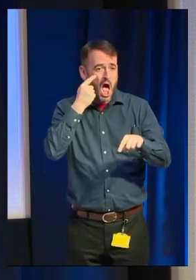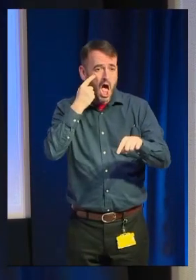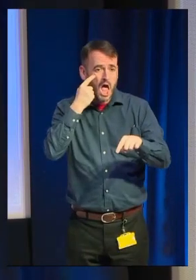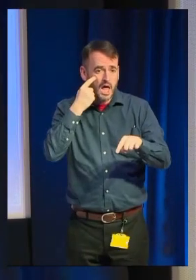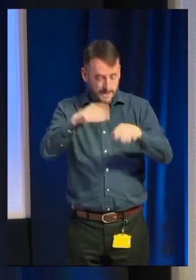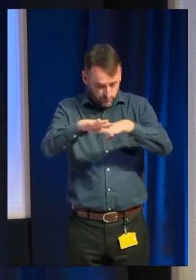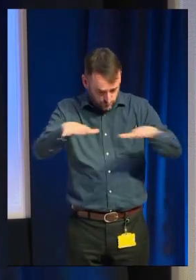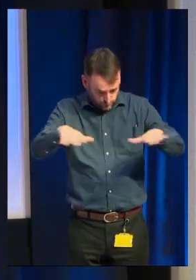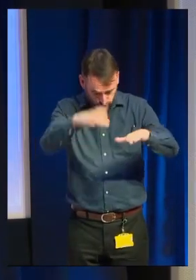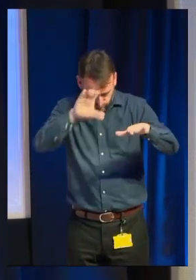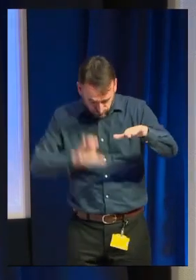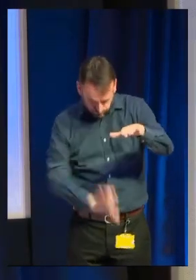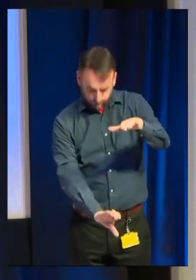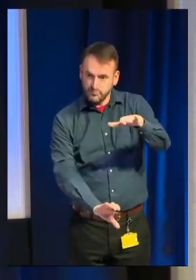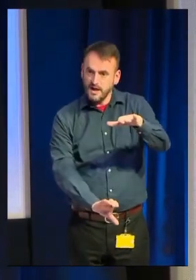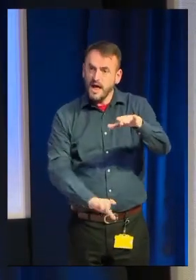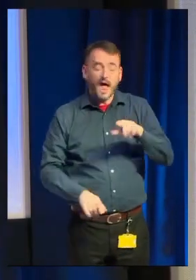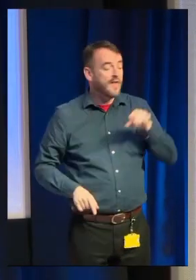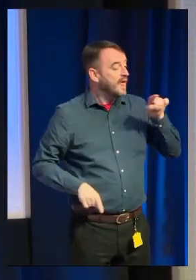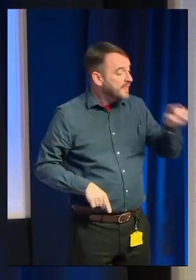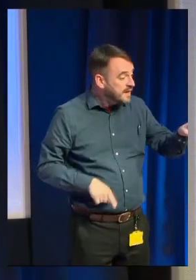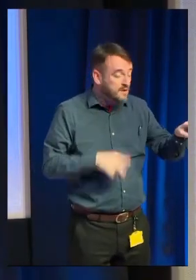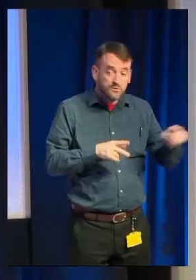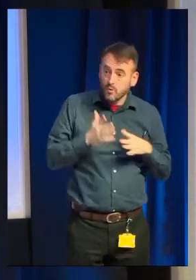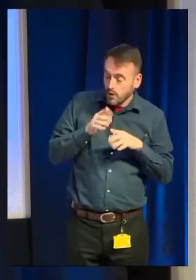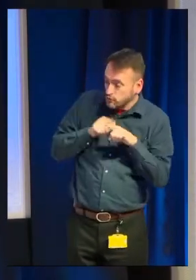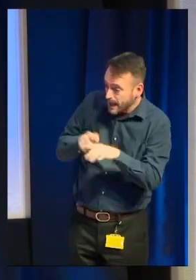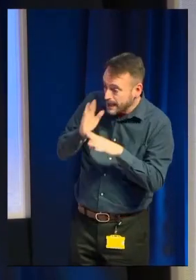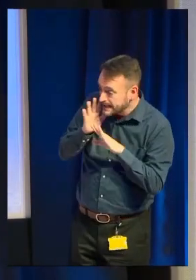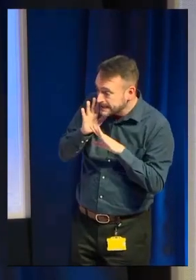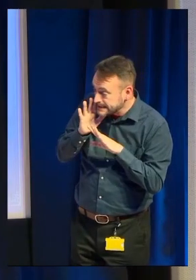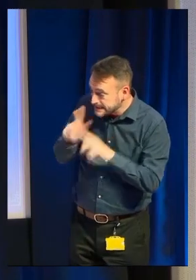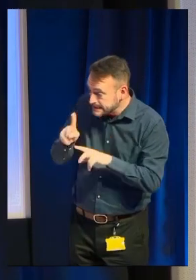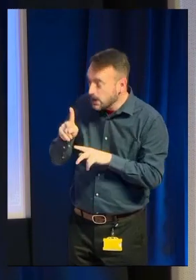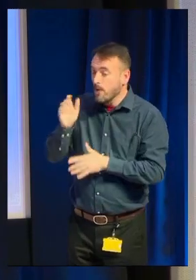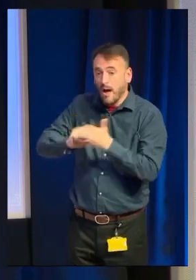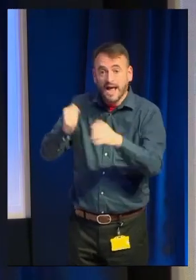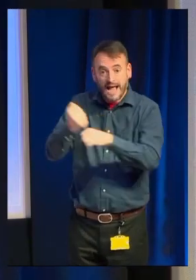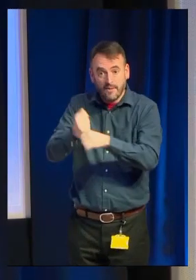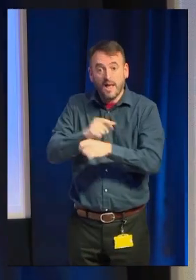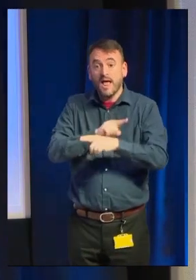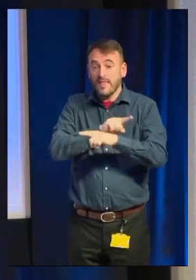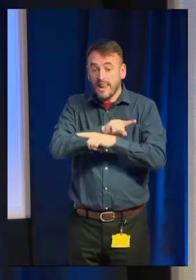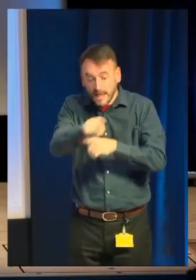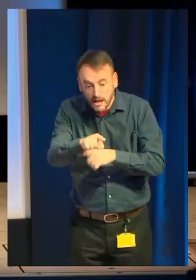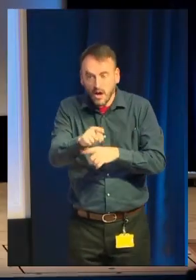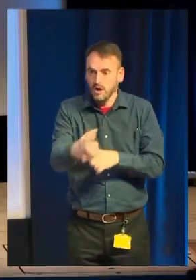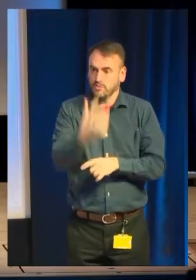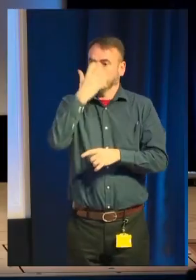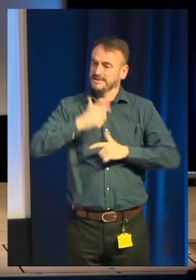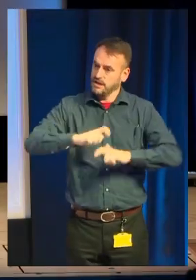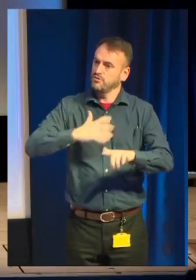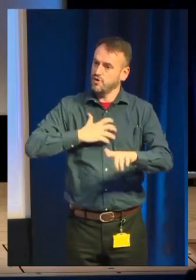trailer. makes them buy the game. And then they fall off their seat when they see it in the game. And hero art. Really, really important.